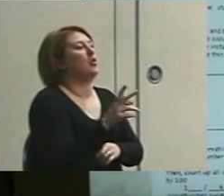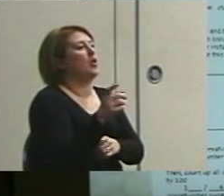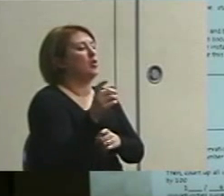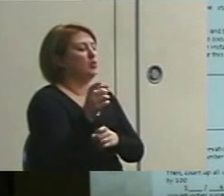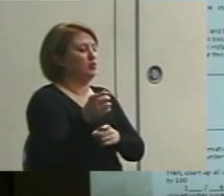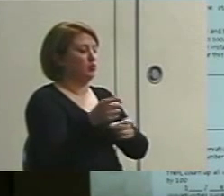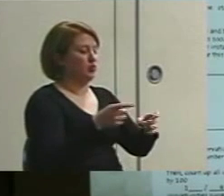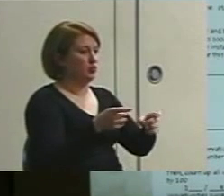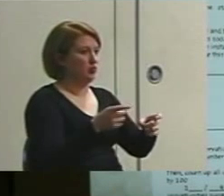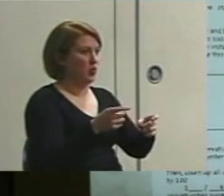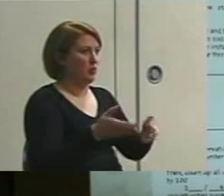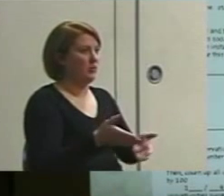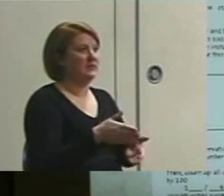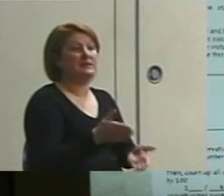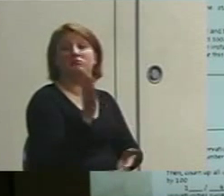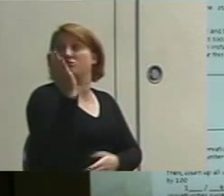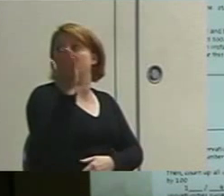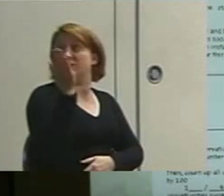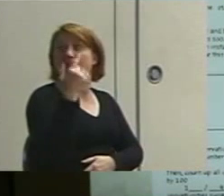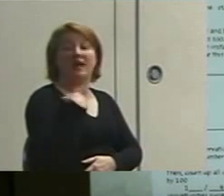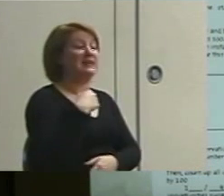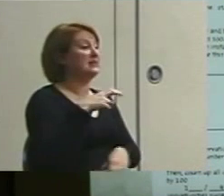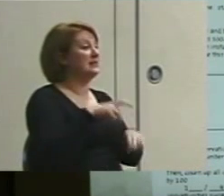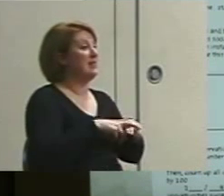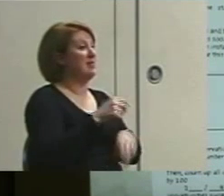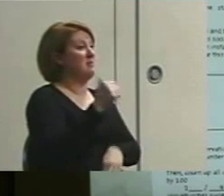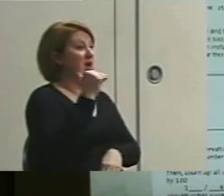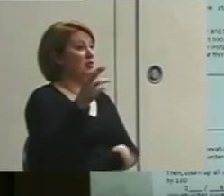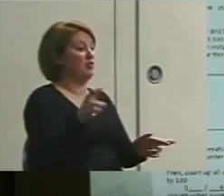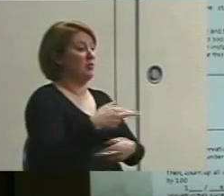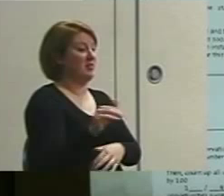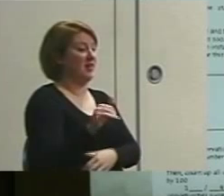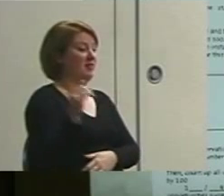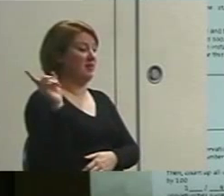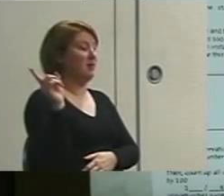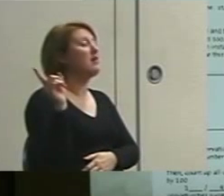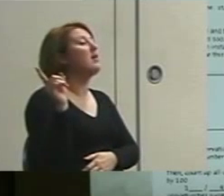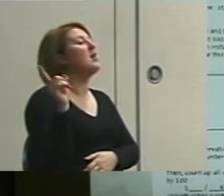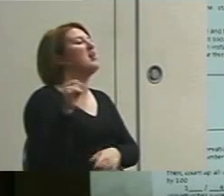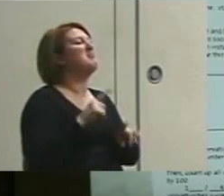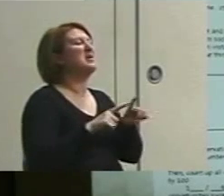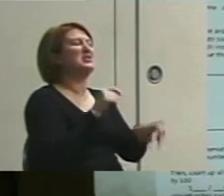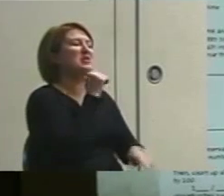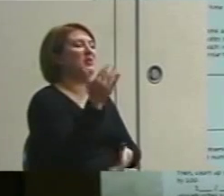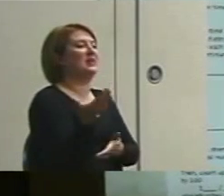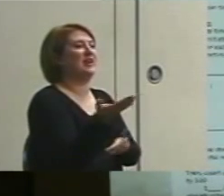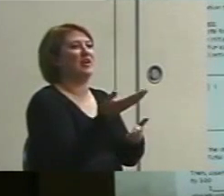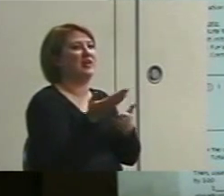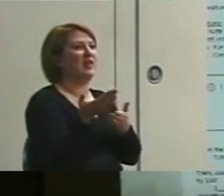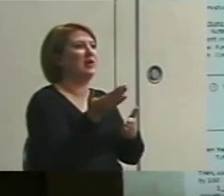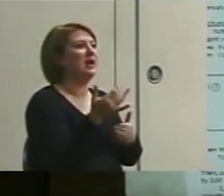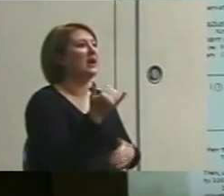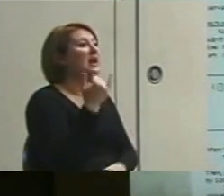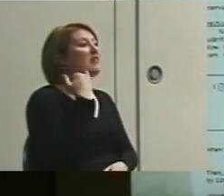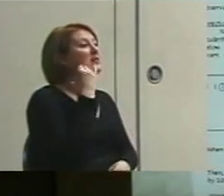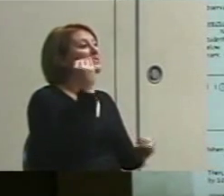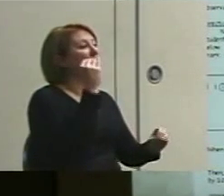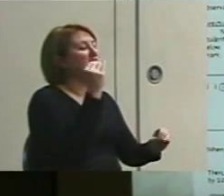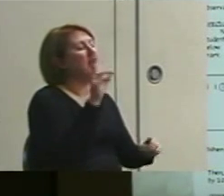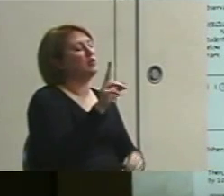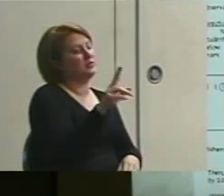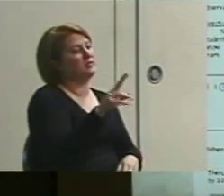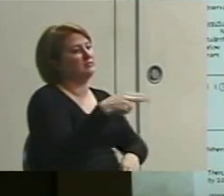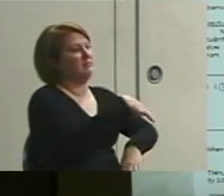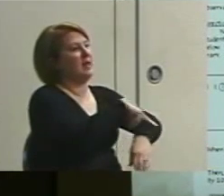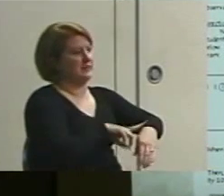in the back of the room and I do it like this. But, you don't carry something like that around. And when I was teaching, I didn't. When I was teaching, I used the masking